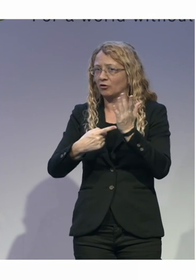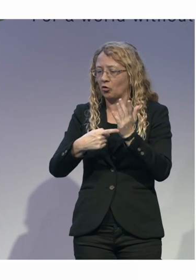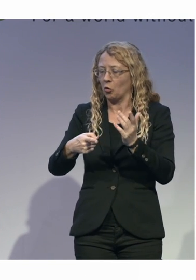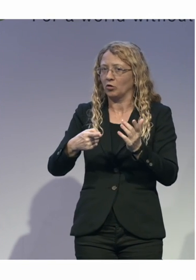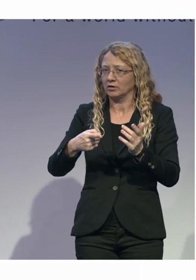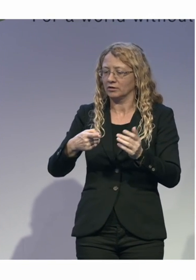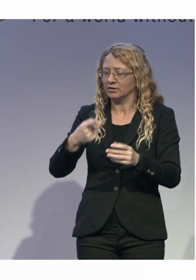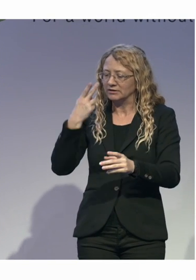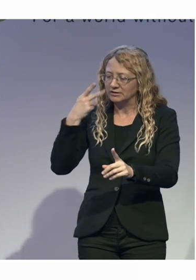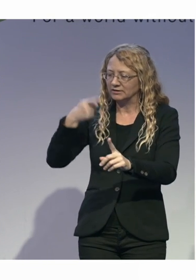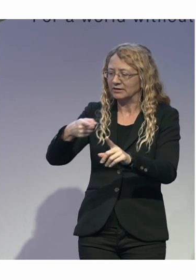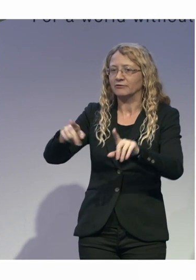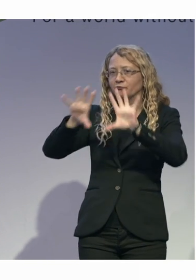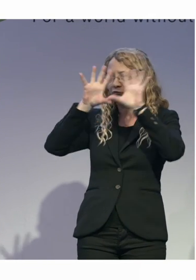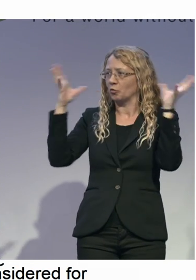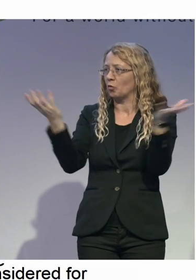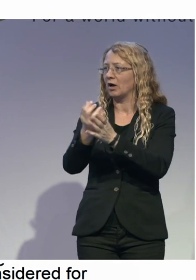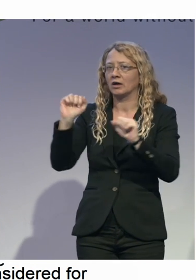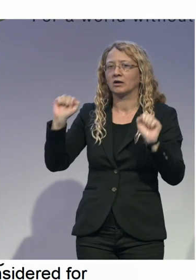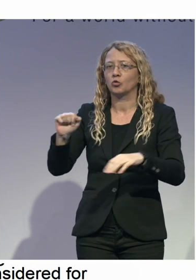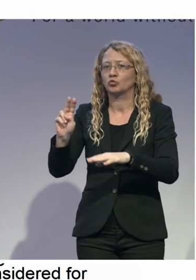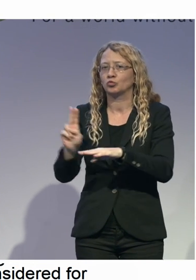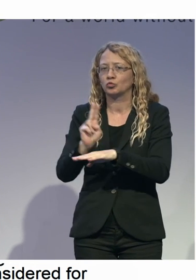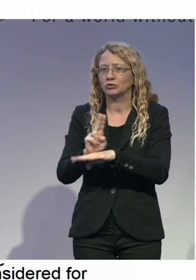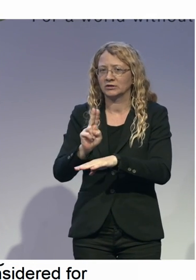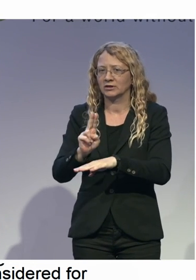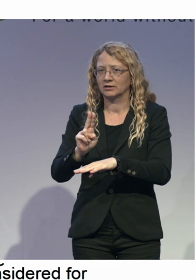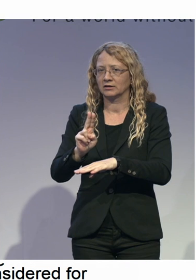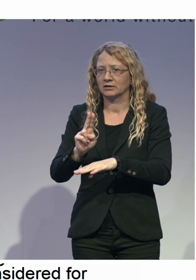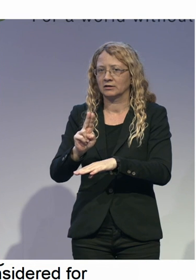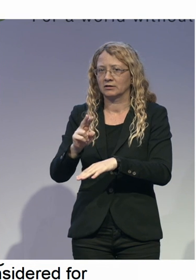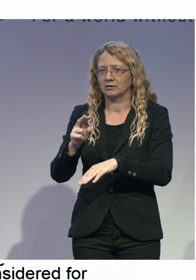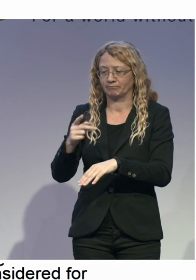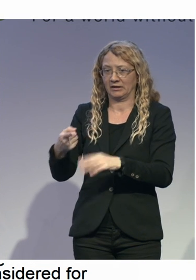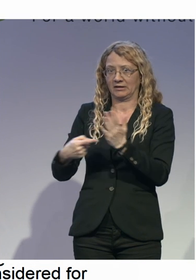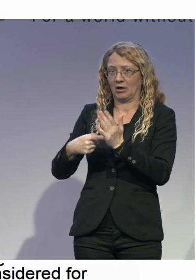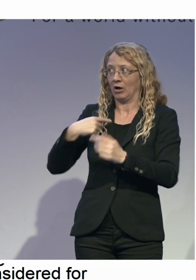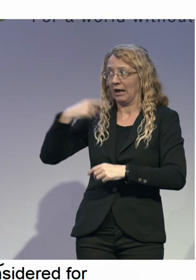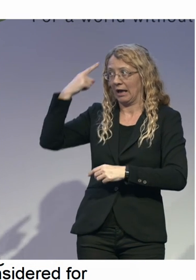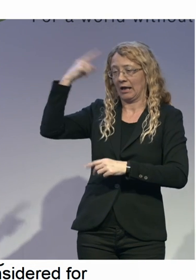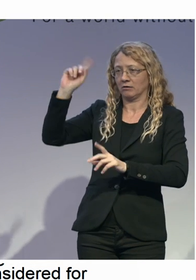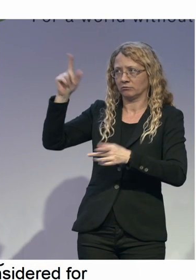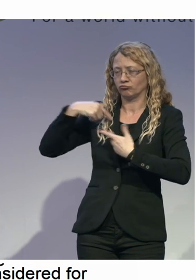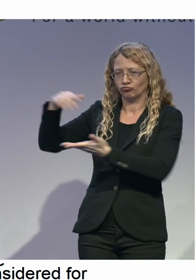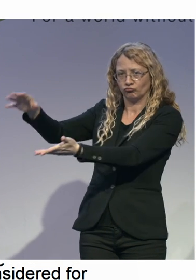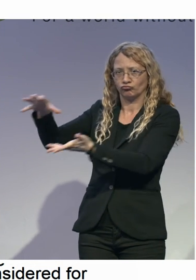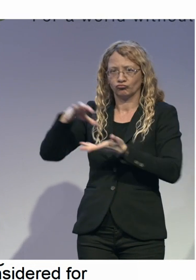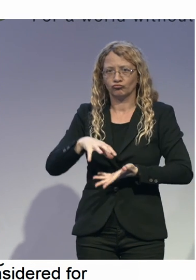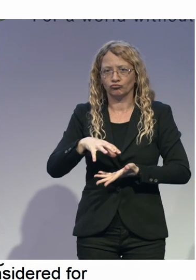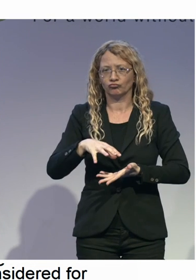using personalized technology. What we are using is a personalized